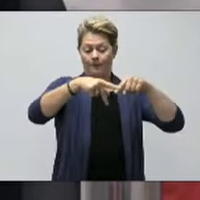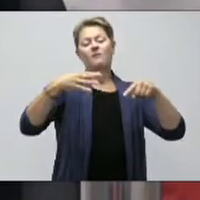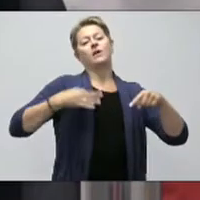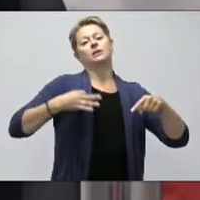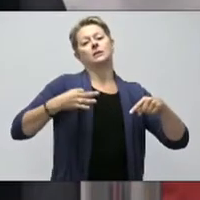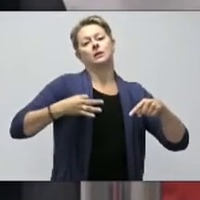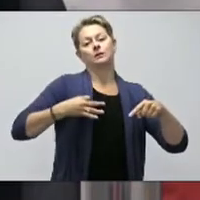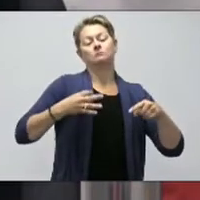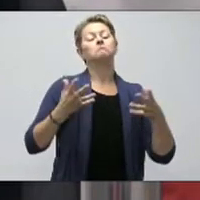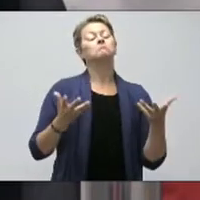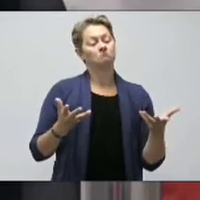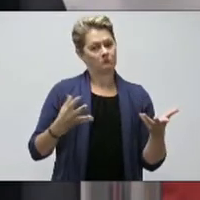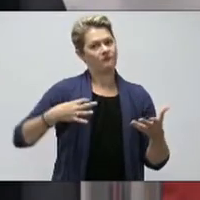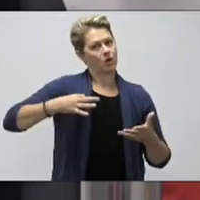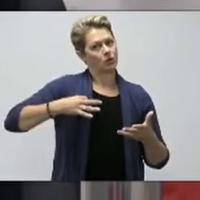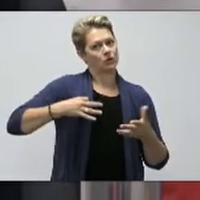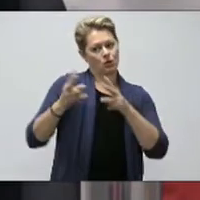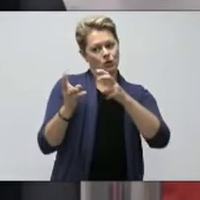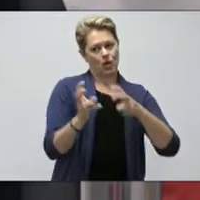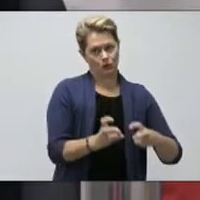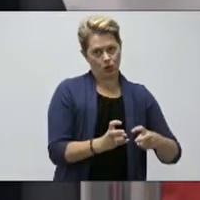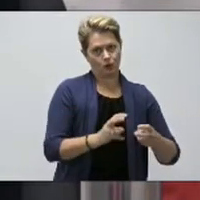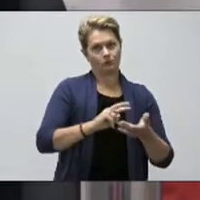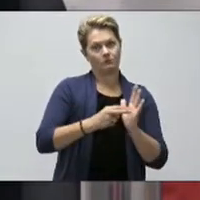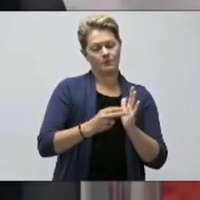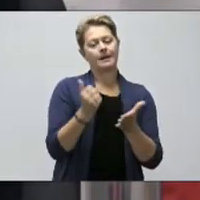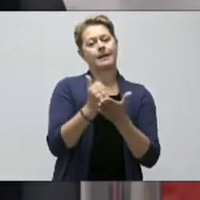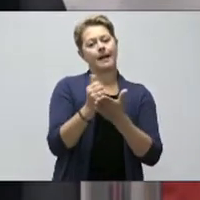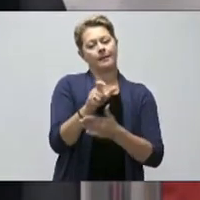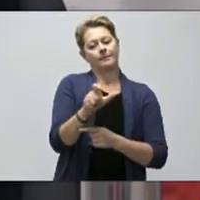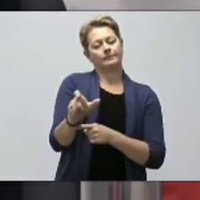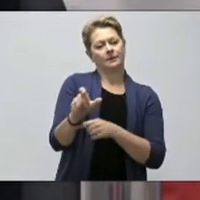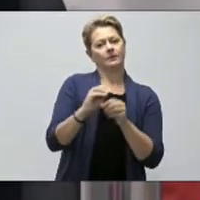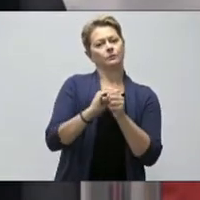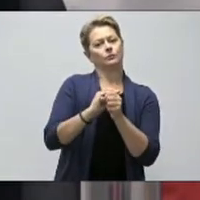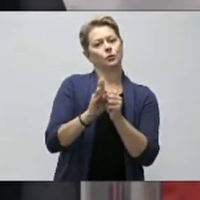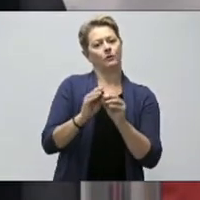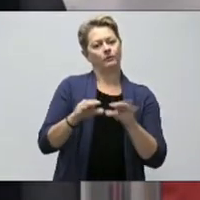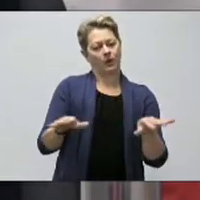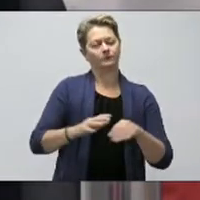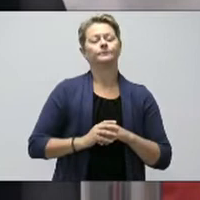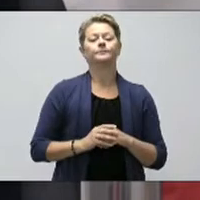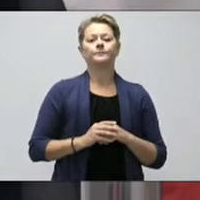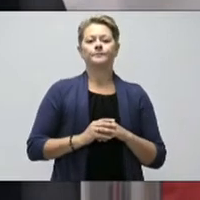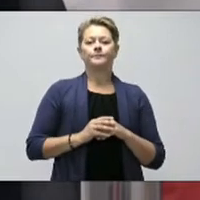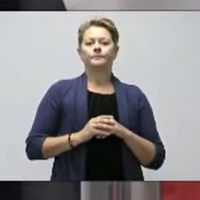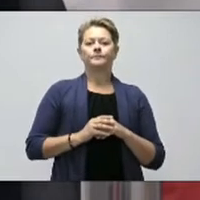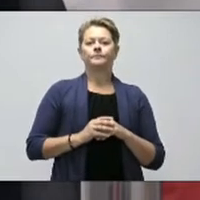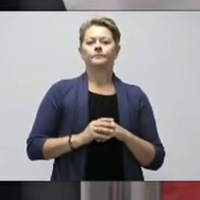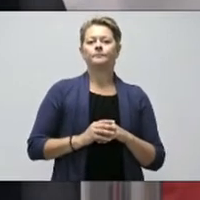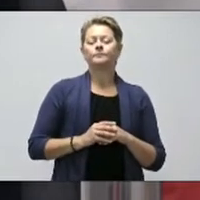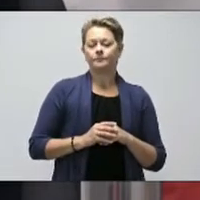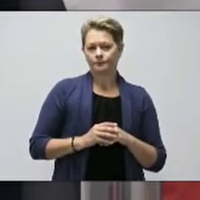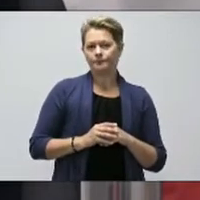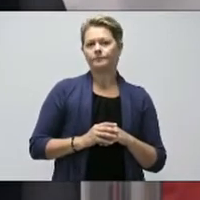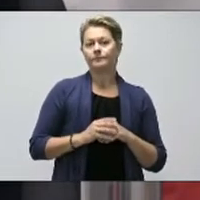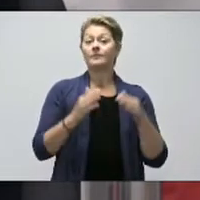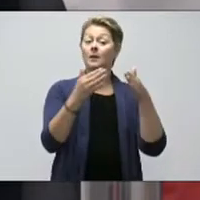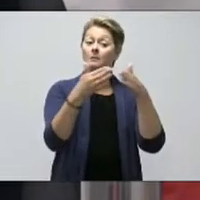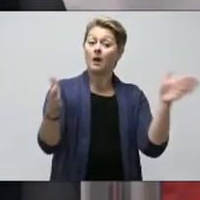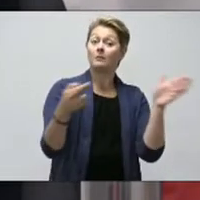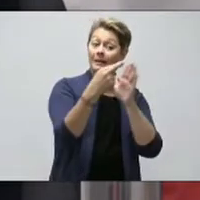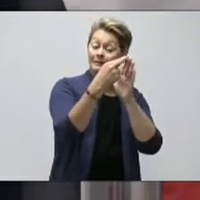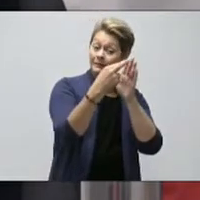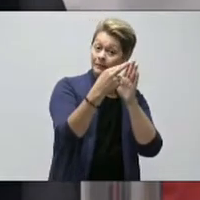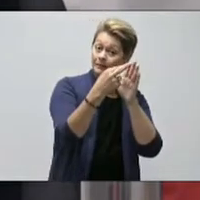is another tool to help limit the spread of COVID-19. While public health measures were reducing counter service and closing